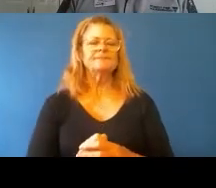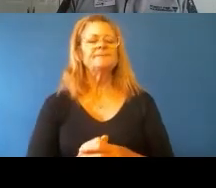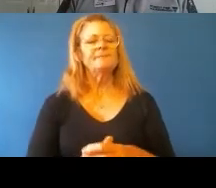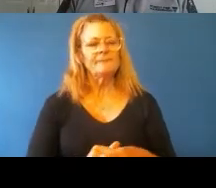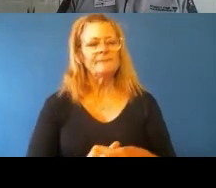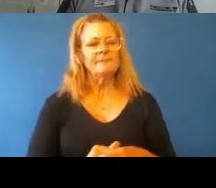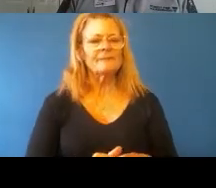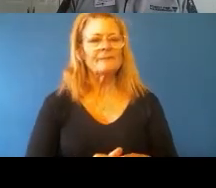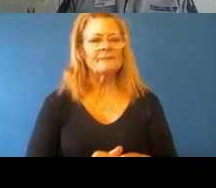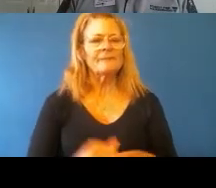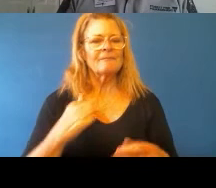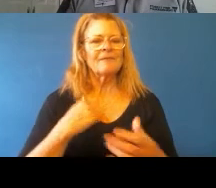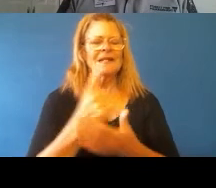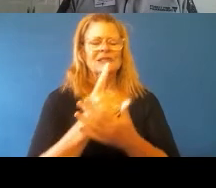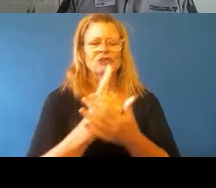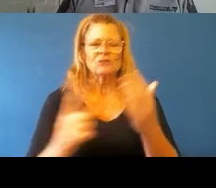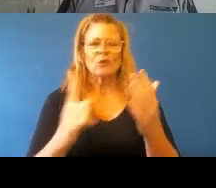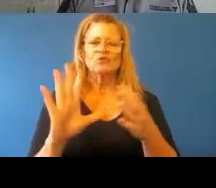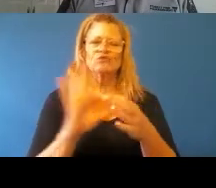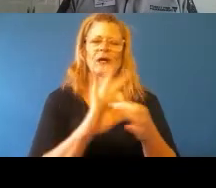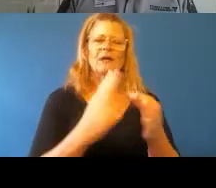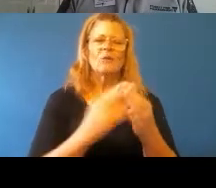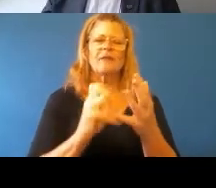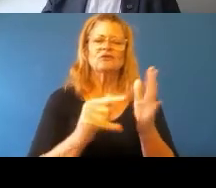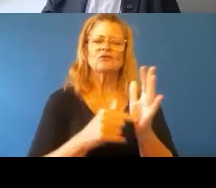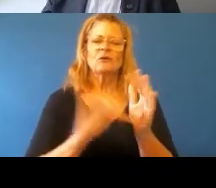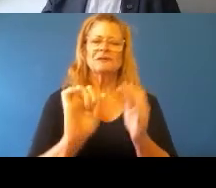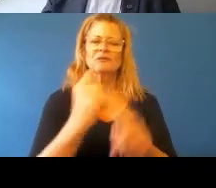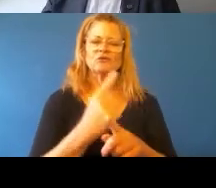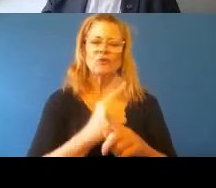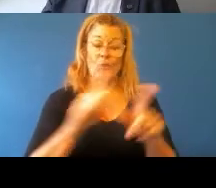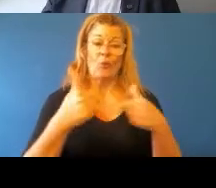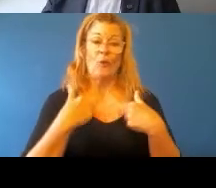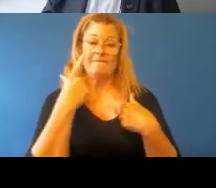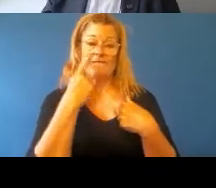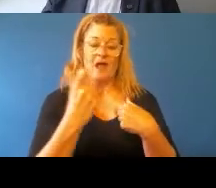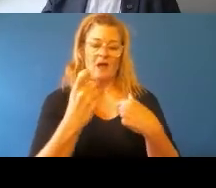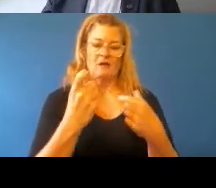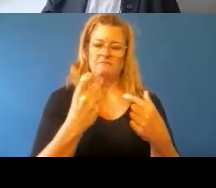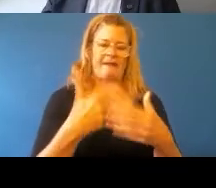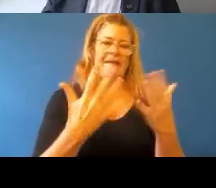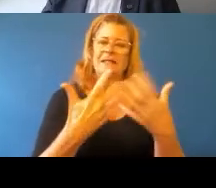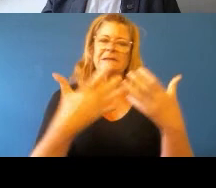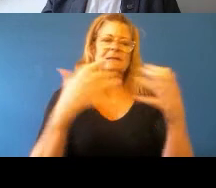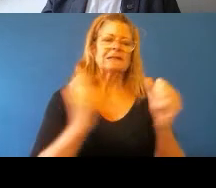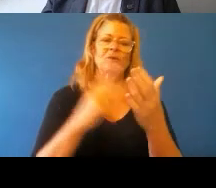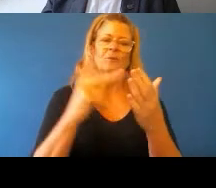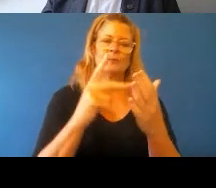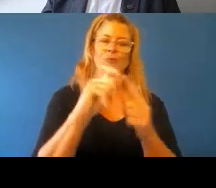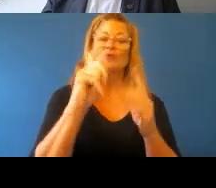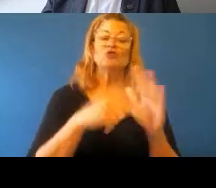I just want to just go back what Scott said. I mean, we've found in terms of any successful project needs good leadership,